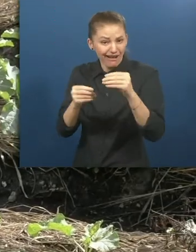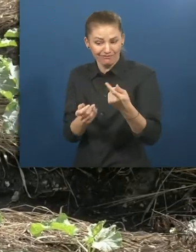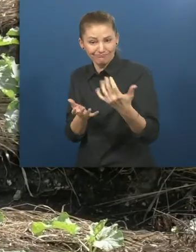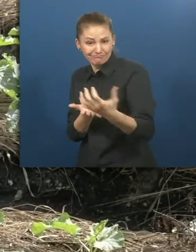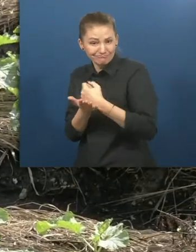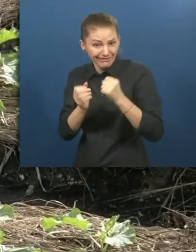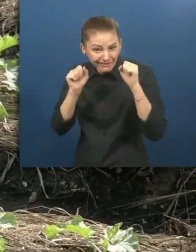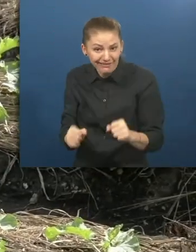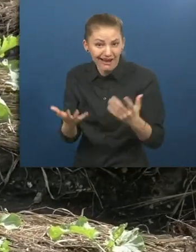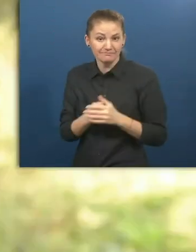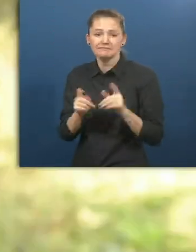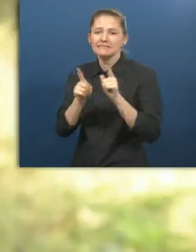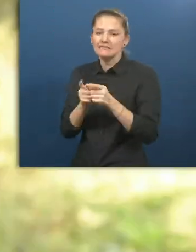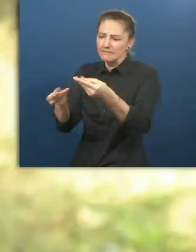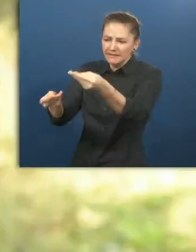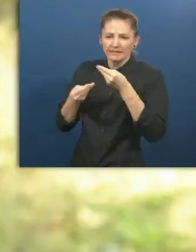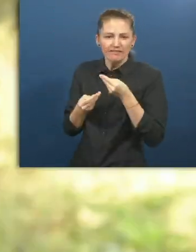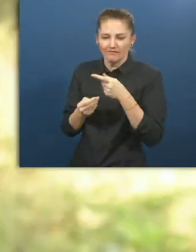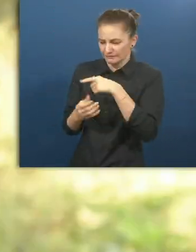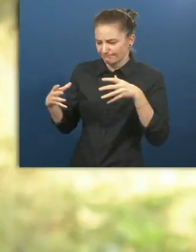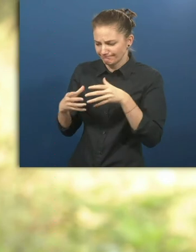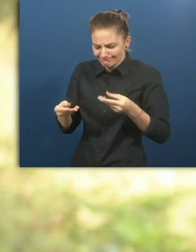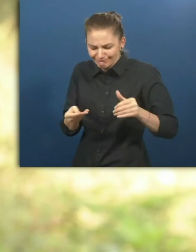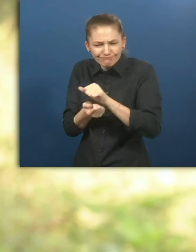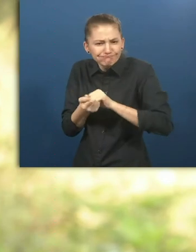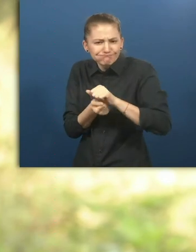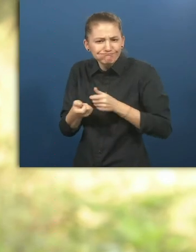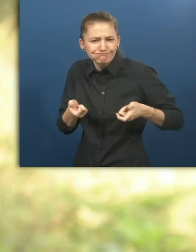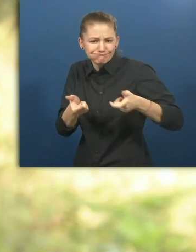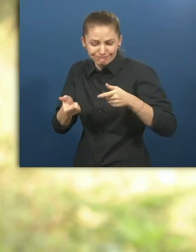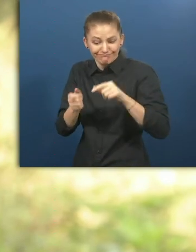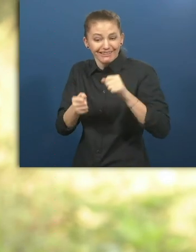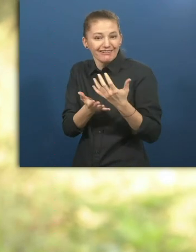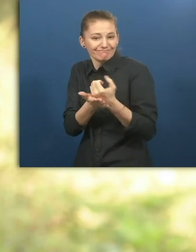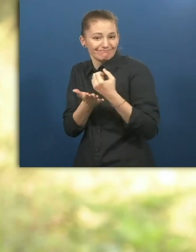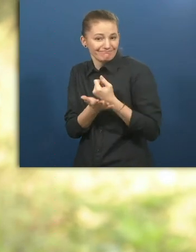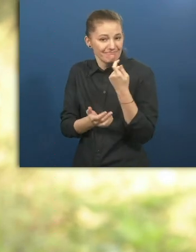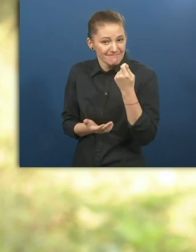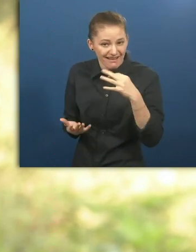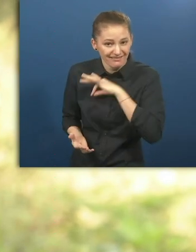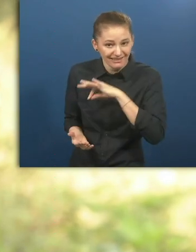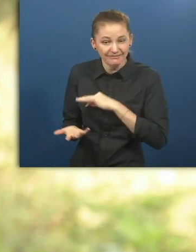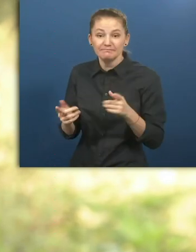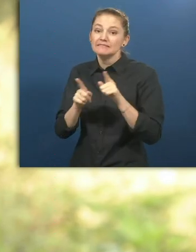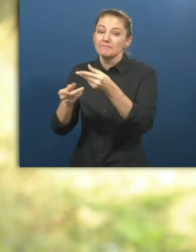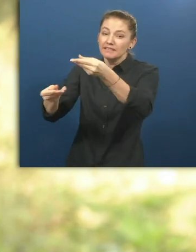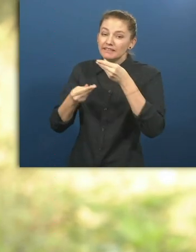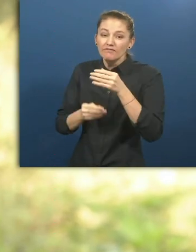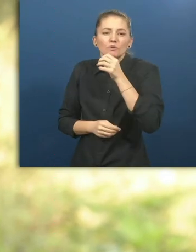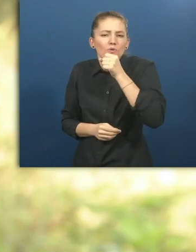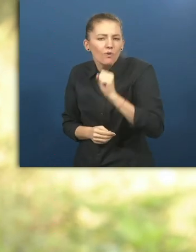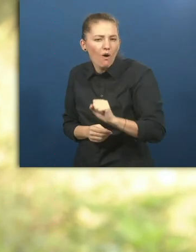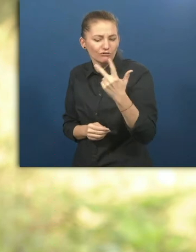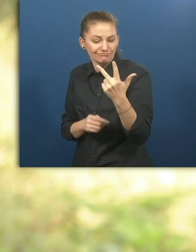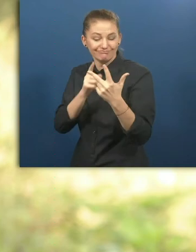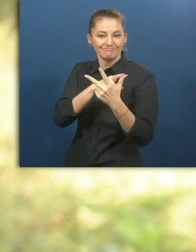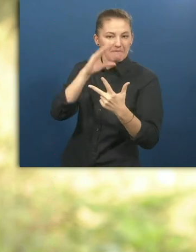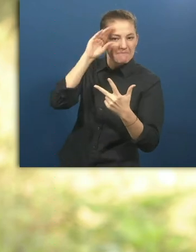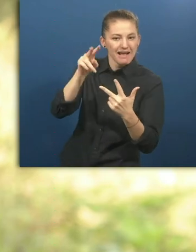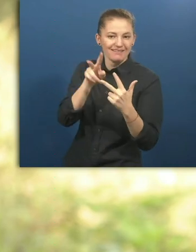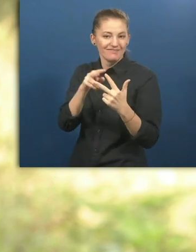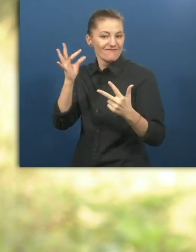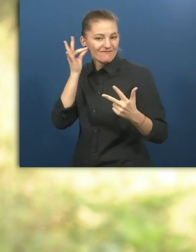this